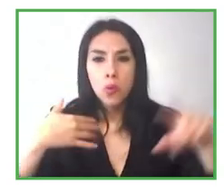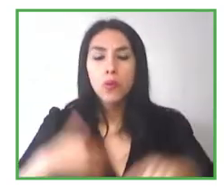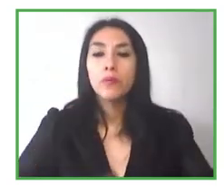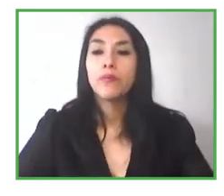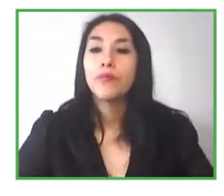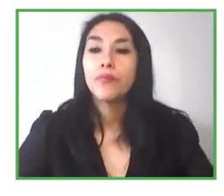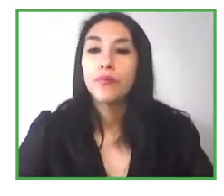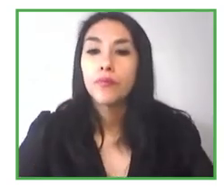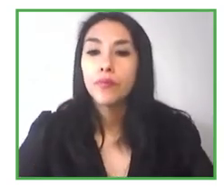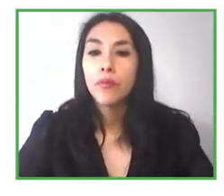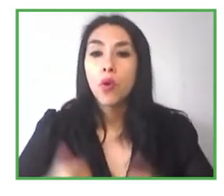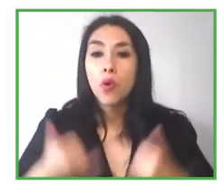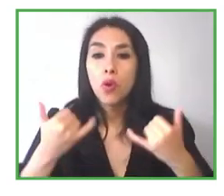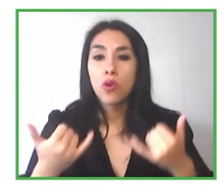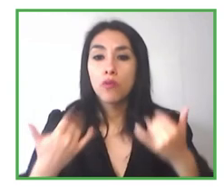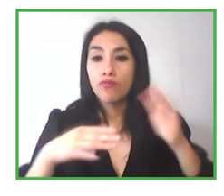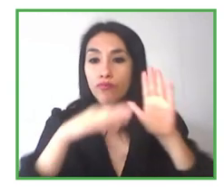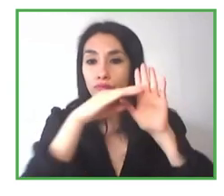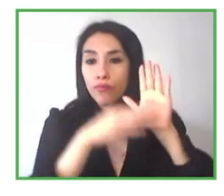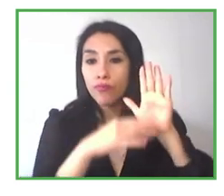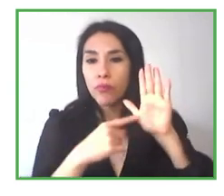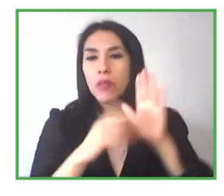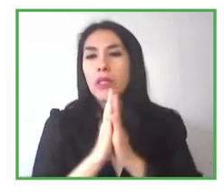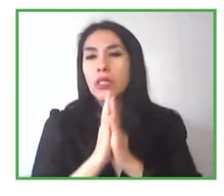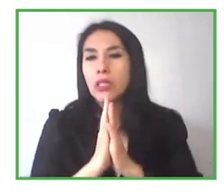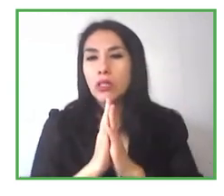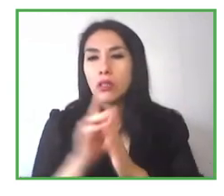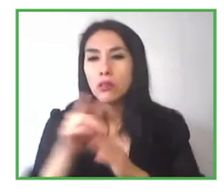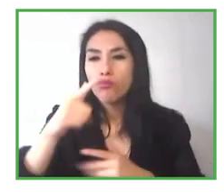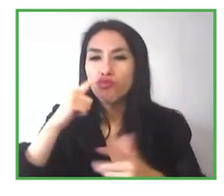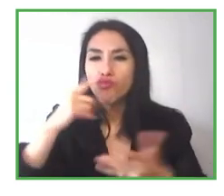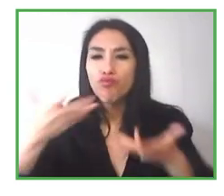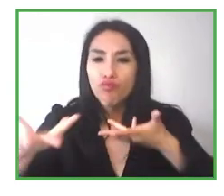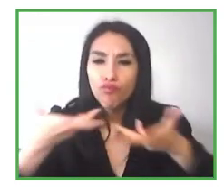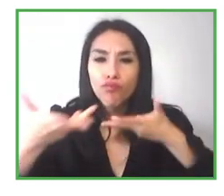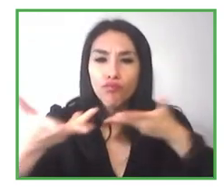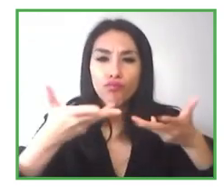So if you're using Seeing AI, then please do share your stories, too.